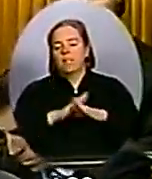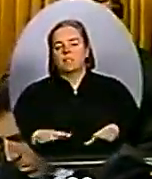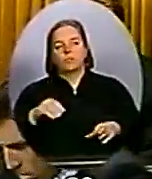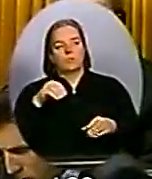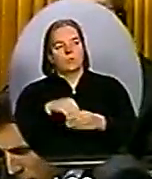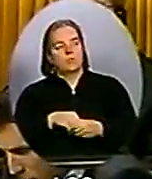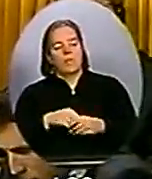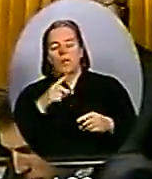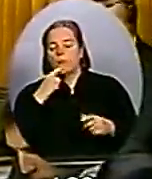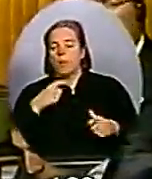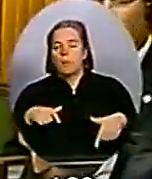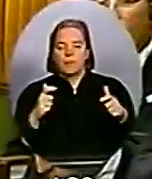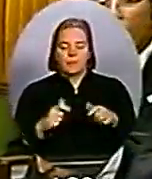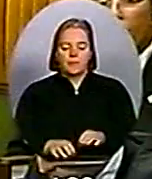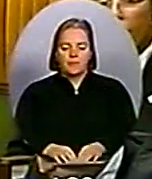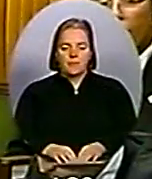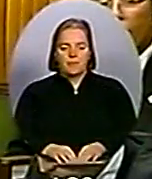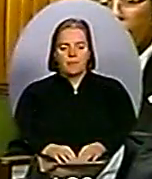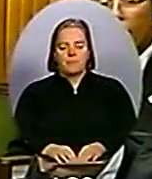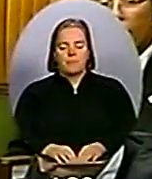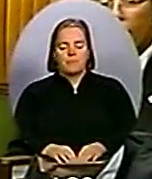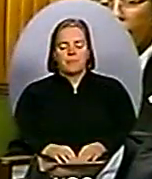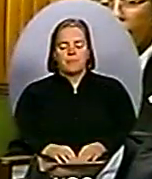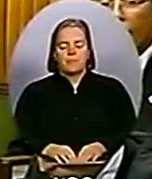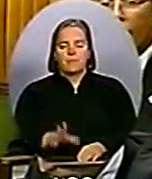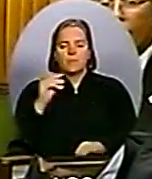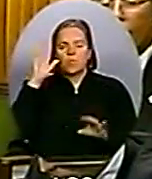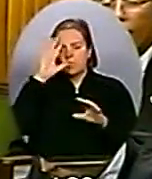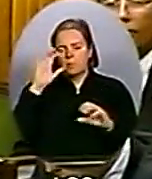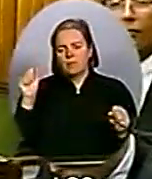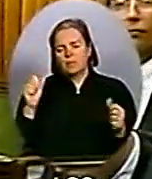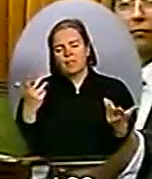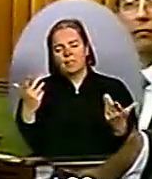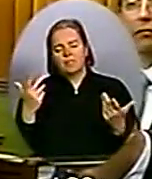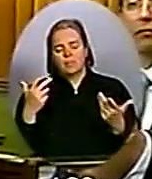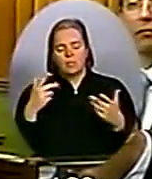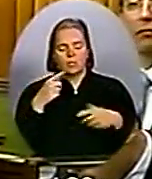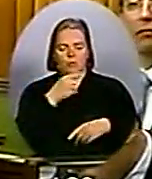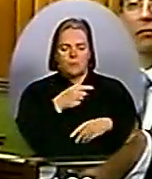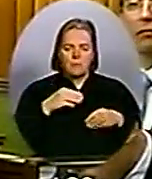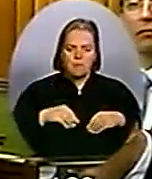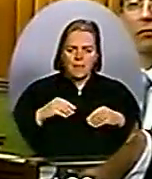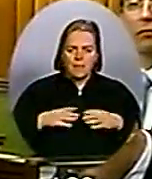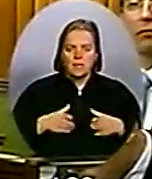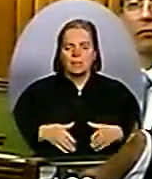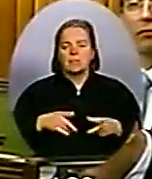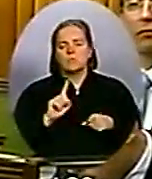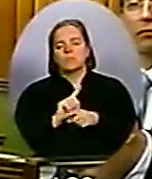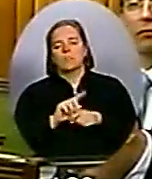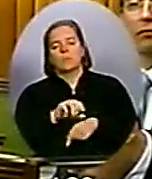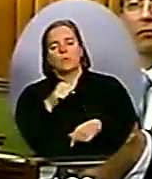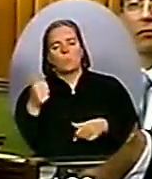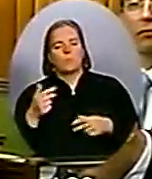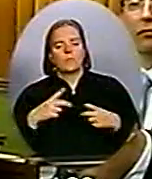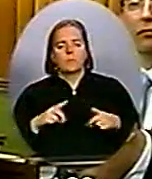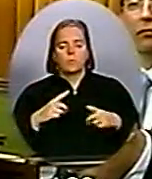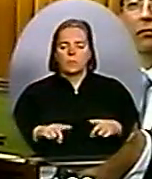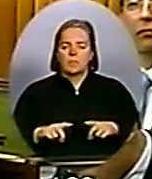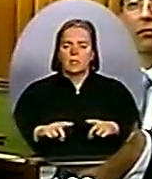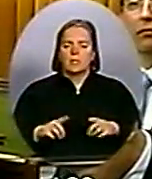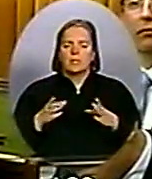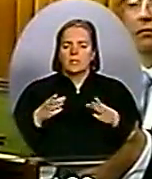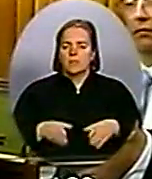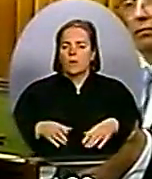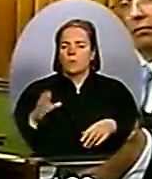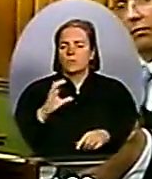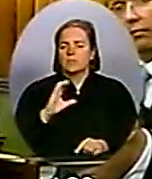Speaker, neither this minister nor any member of this government will ever apologize for spending time in our own communities.